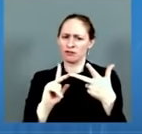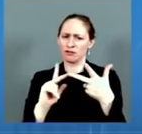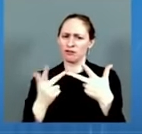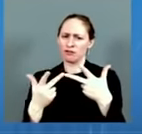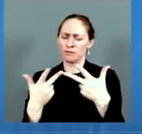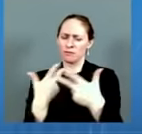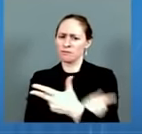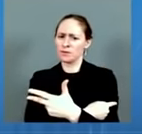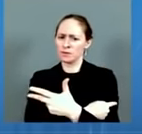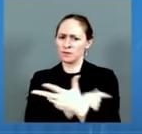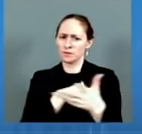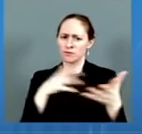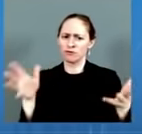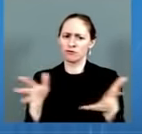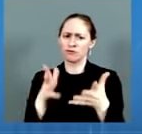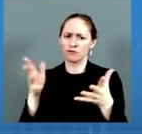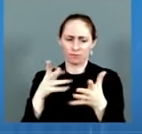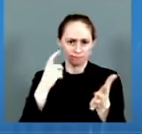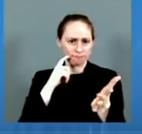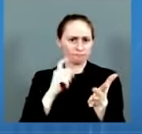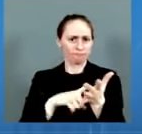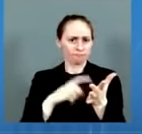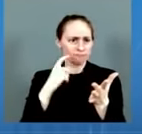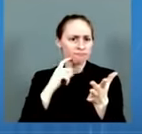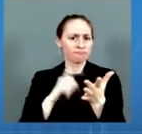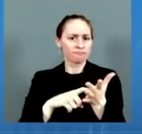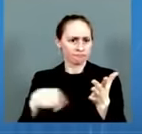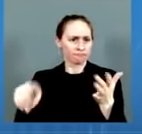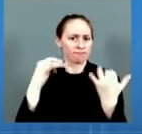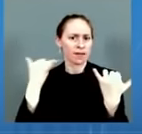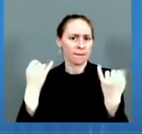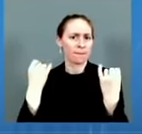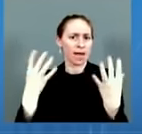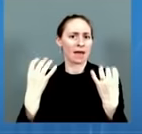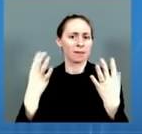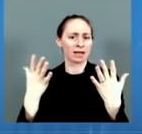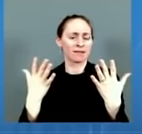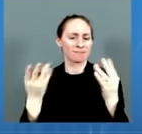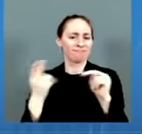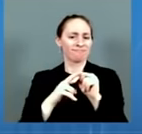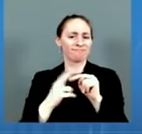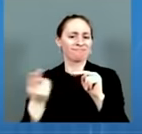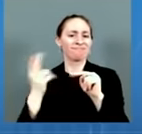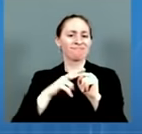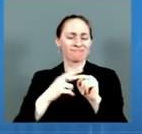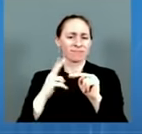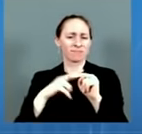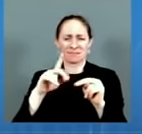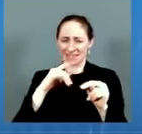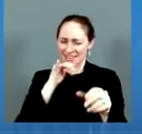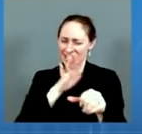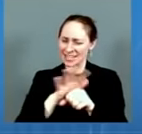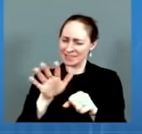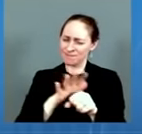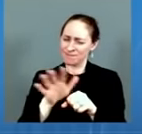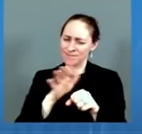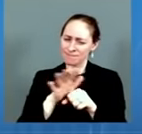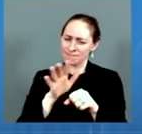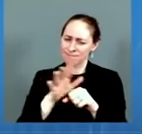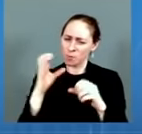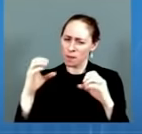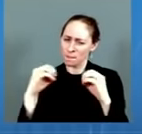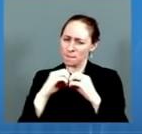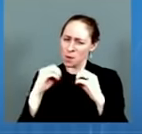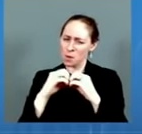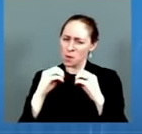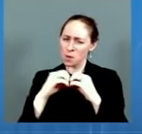know we have more work to do. CDC is working in close partnership with states, localities, and providers across the country to